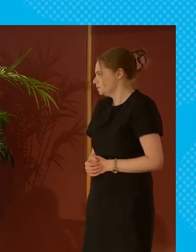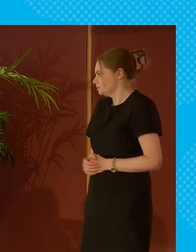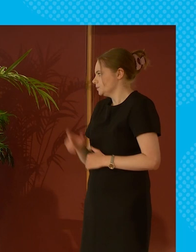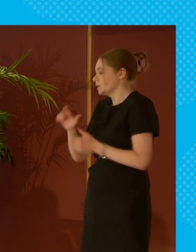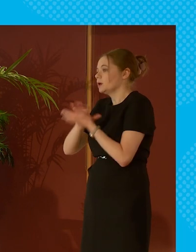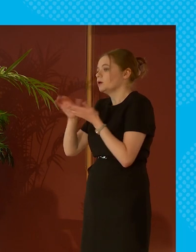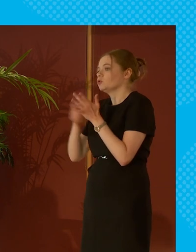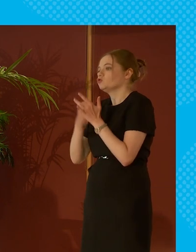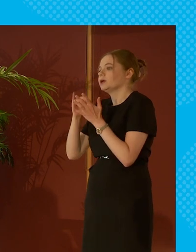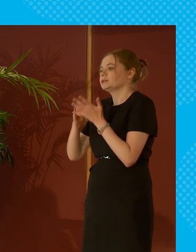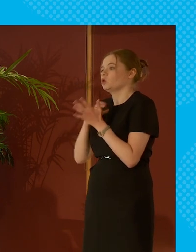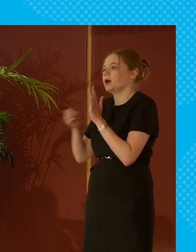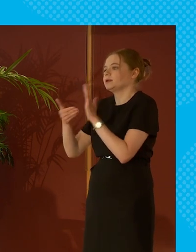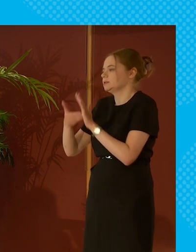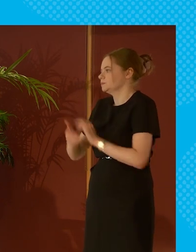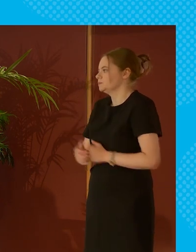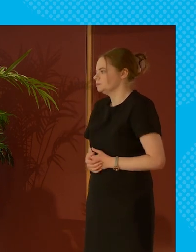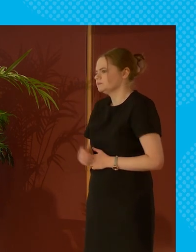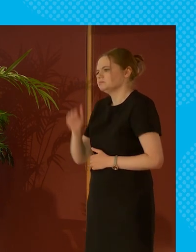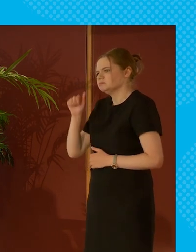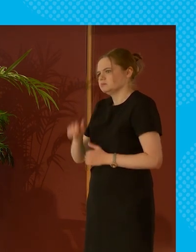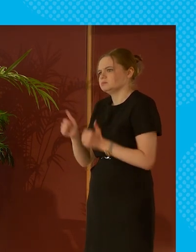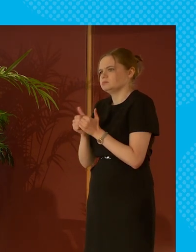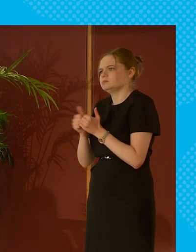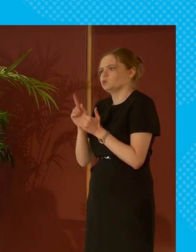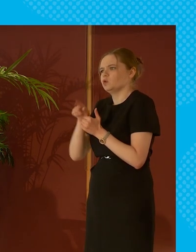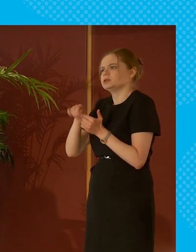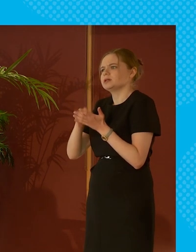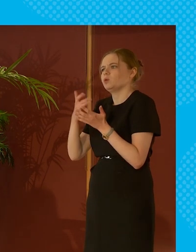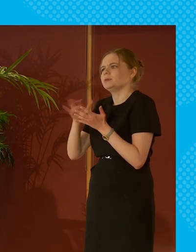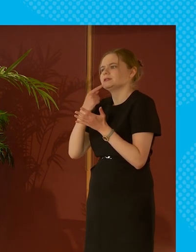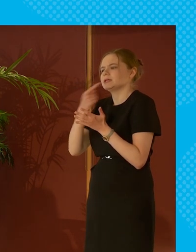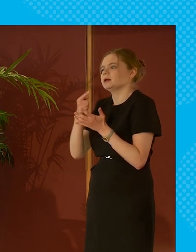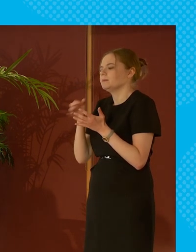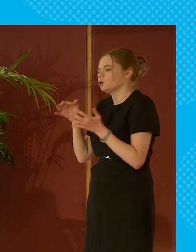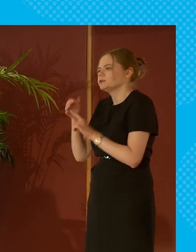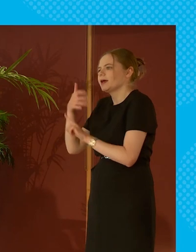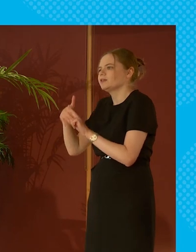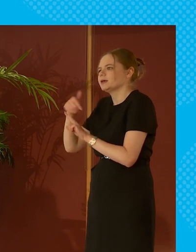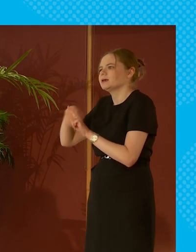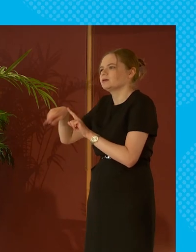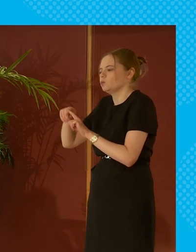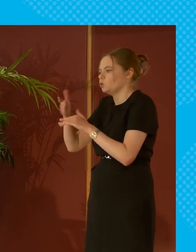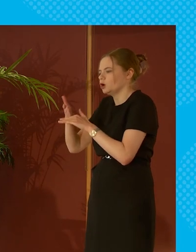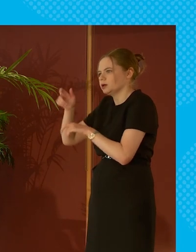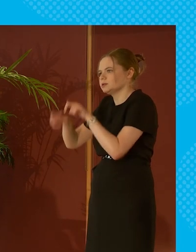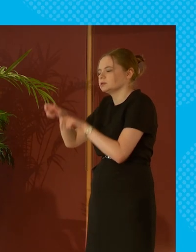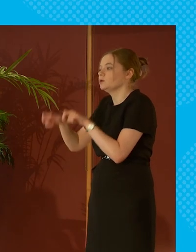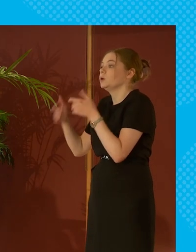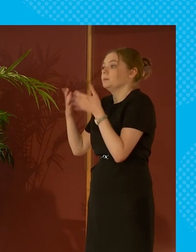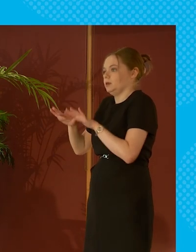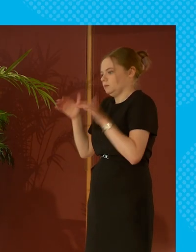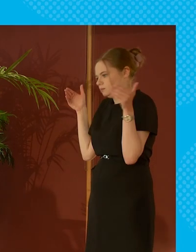do you want to come in on that that research just to back up what's that fact to say particularly for sort of minority ethic workers